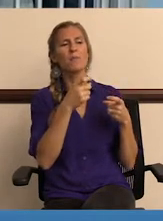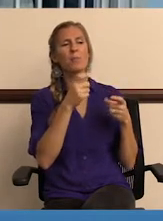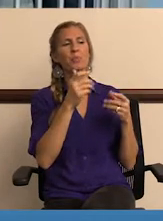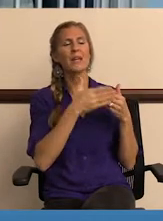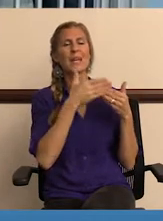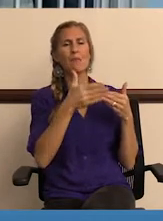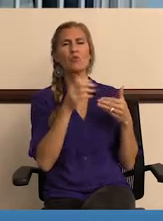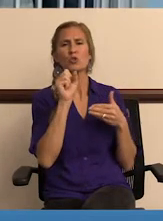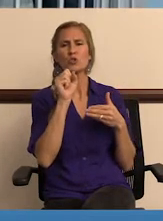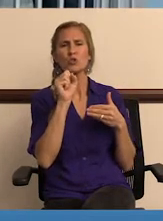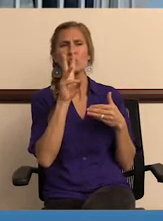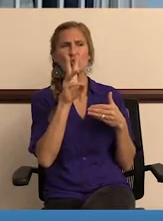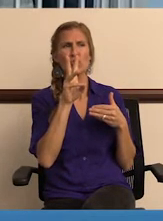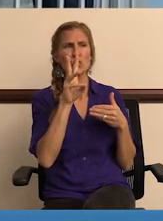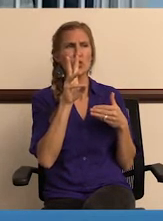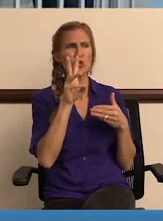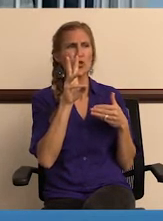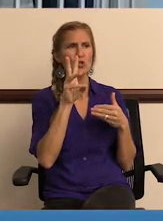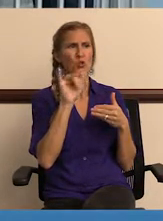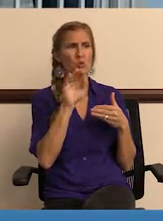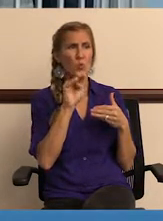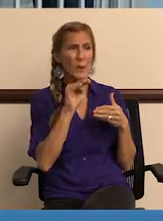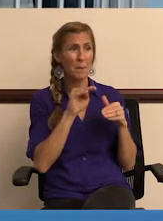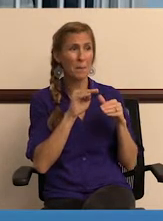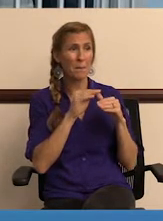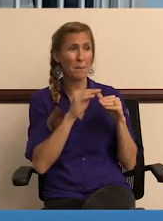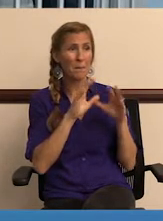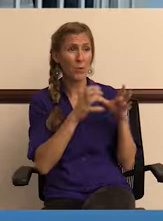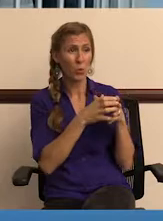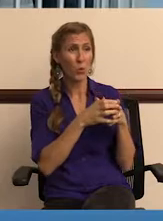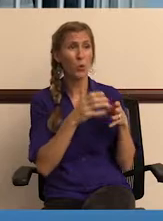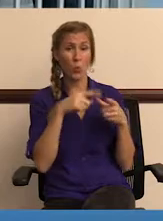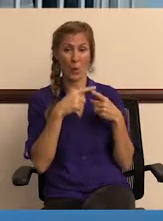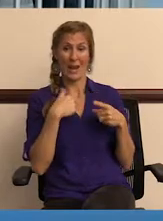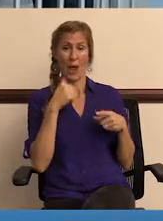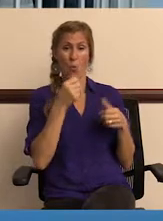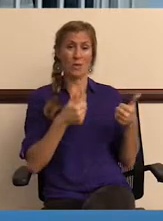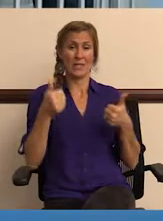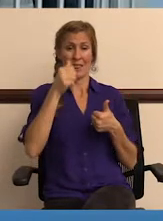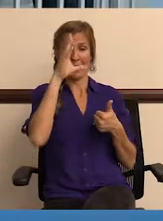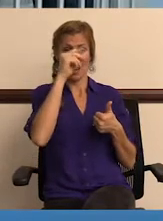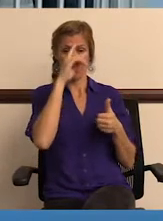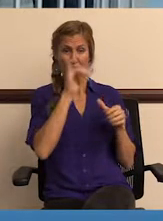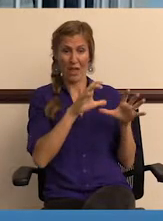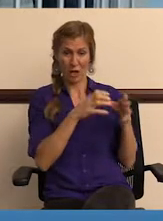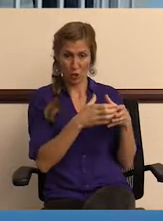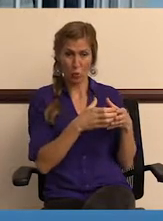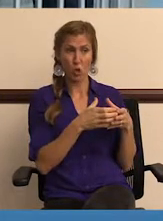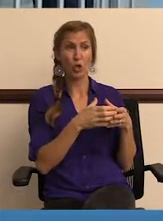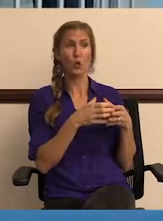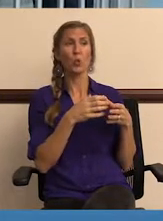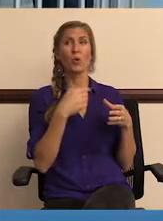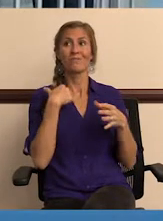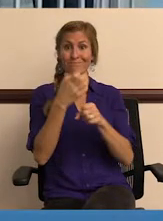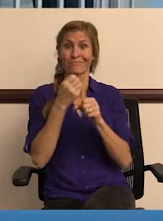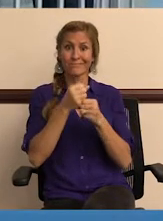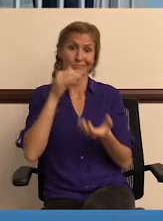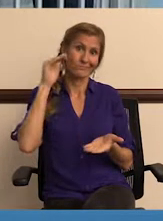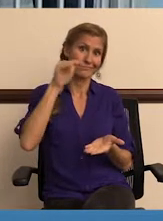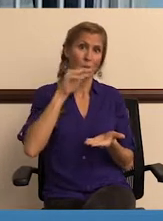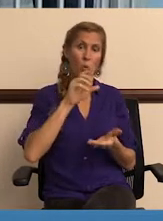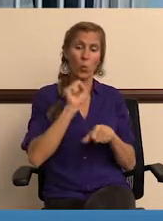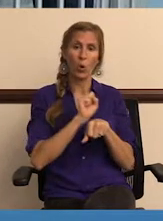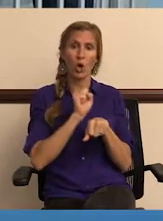neighborhood swell maintenance crew. When I was the crew lead for that crew, I got handed a stack of